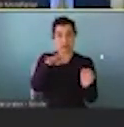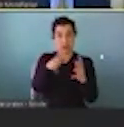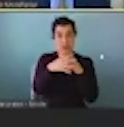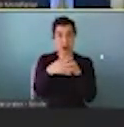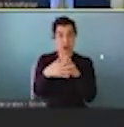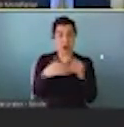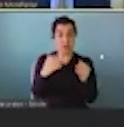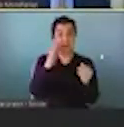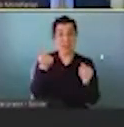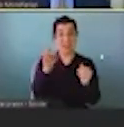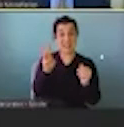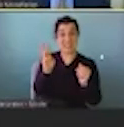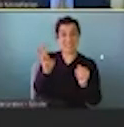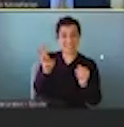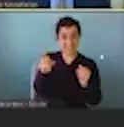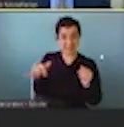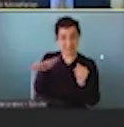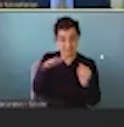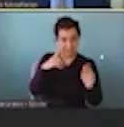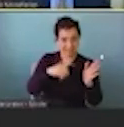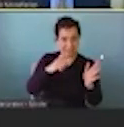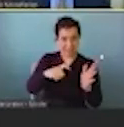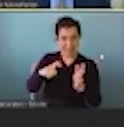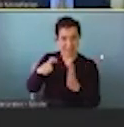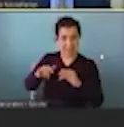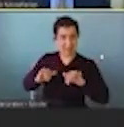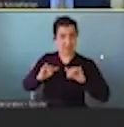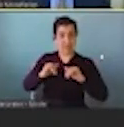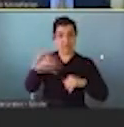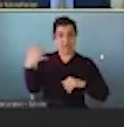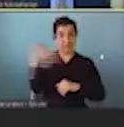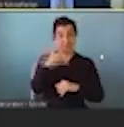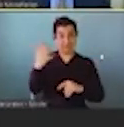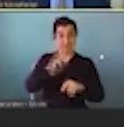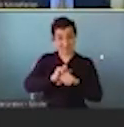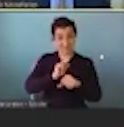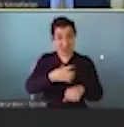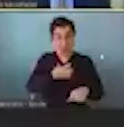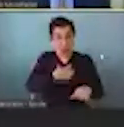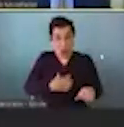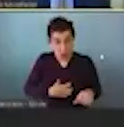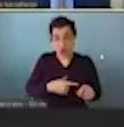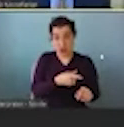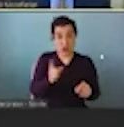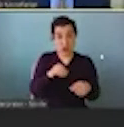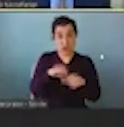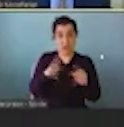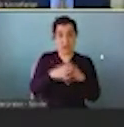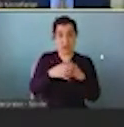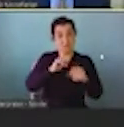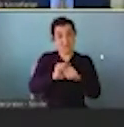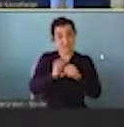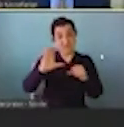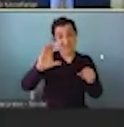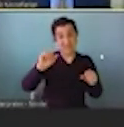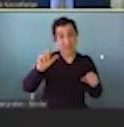recognized widely in the country for the first time that there was really tremendous hunger in our country, a true caloric hunger where